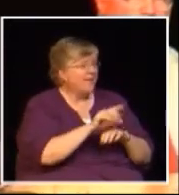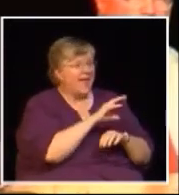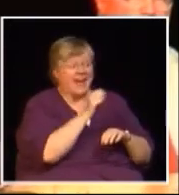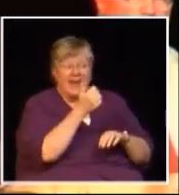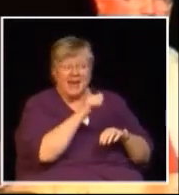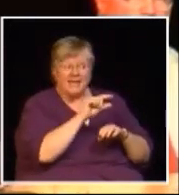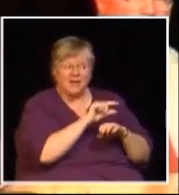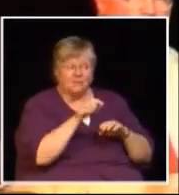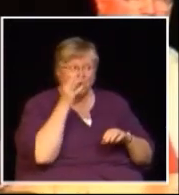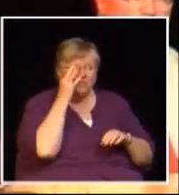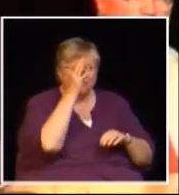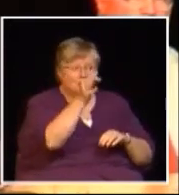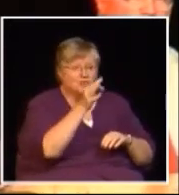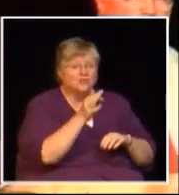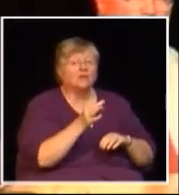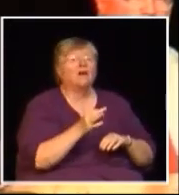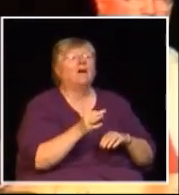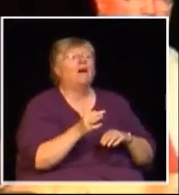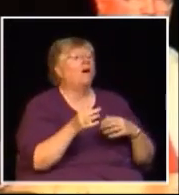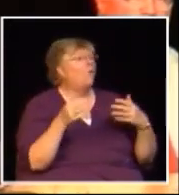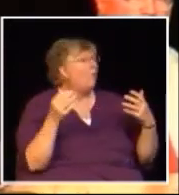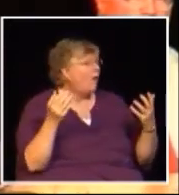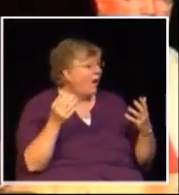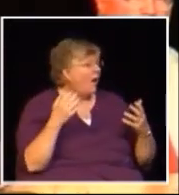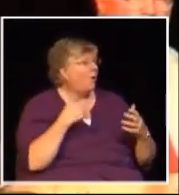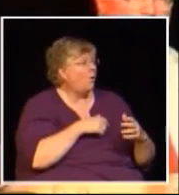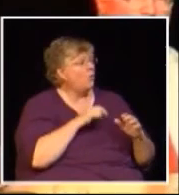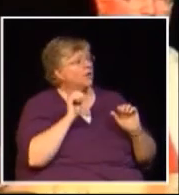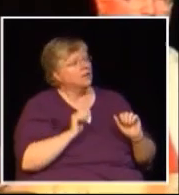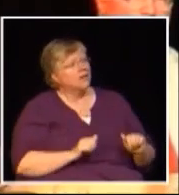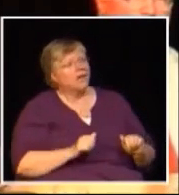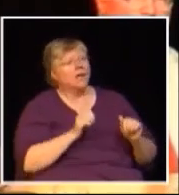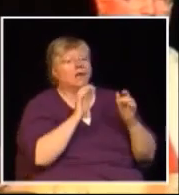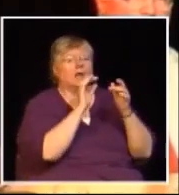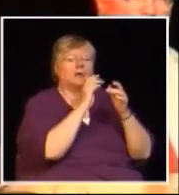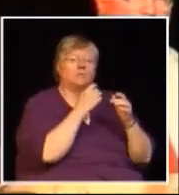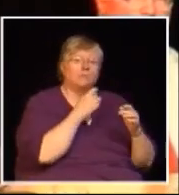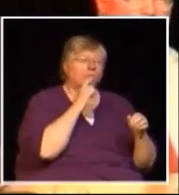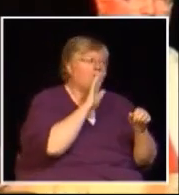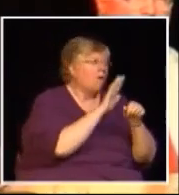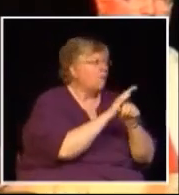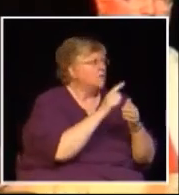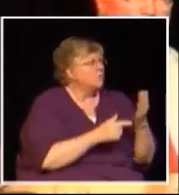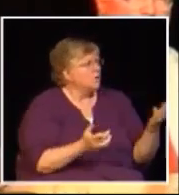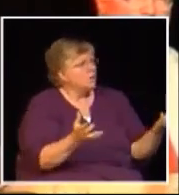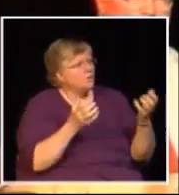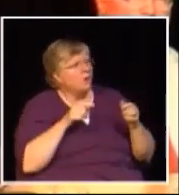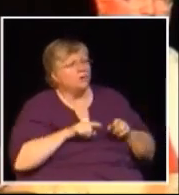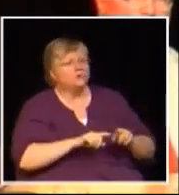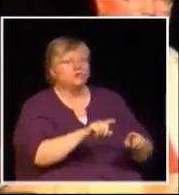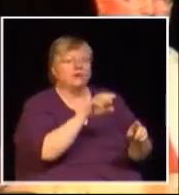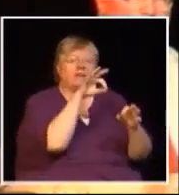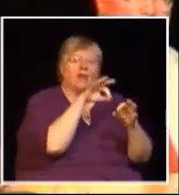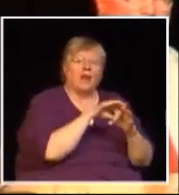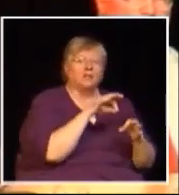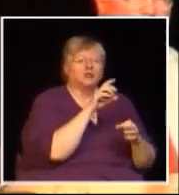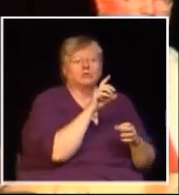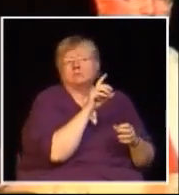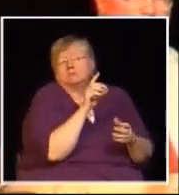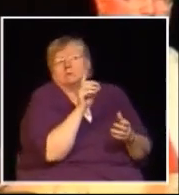government that follows regardless of what its stripe will be you can promise whatever you want within an election